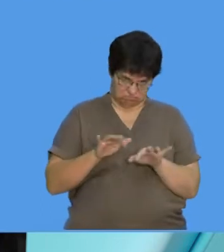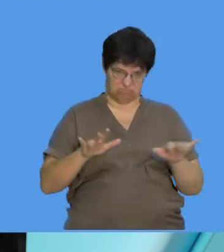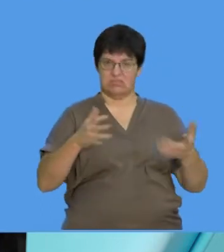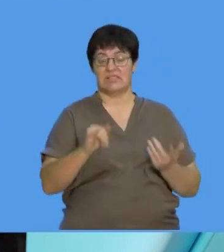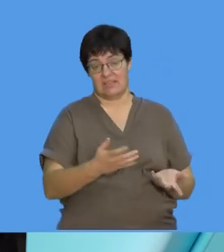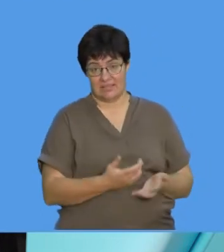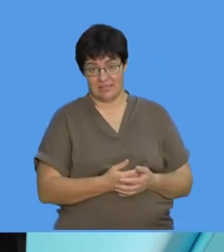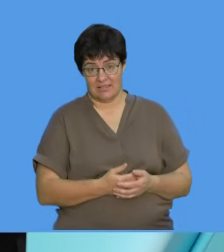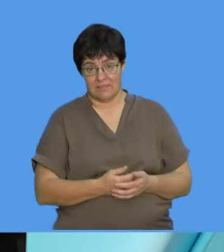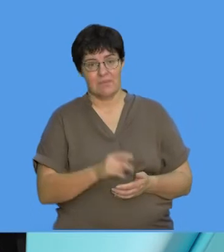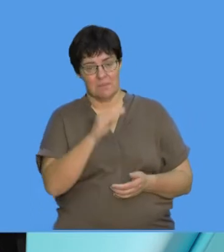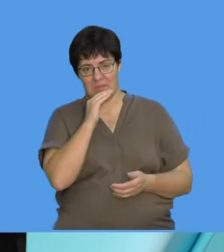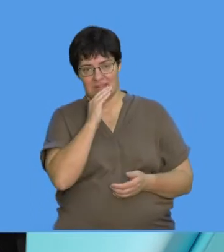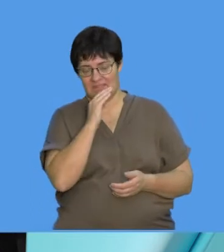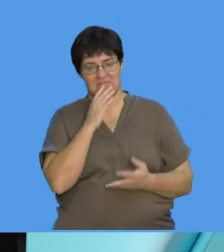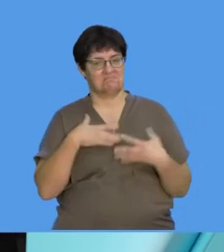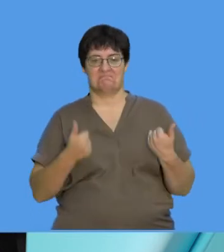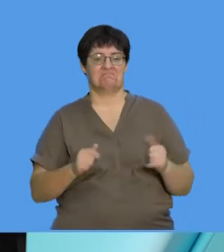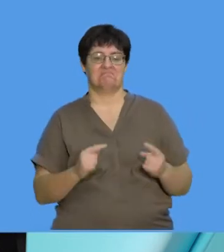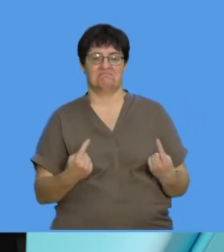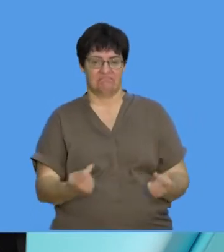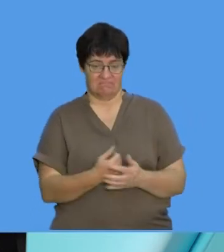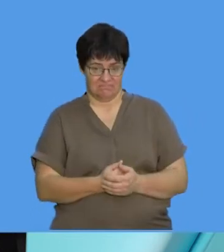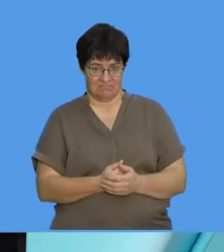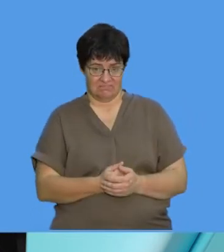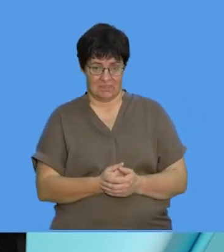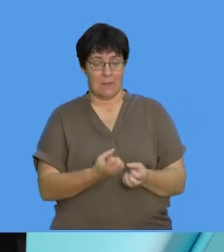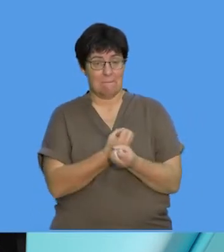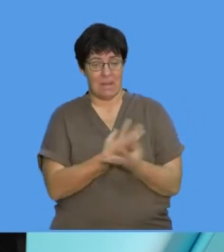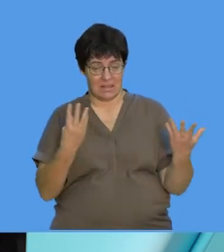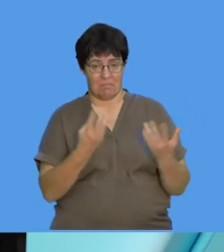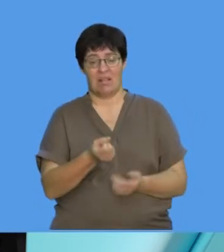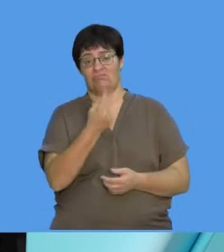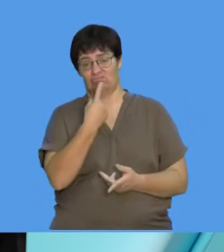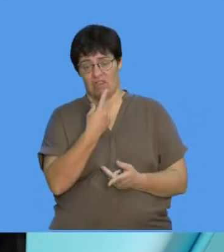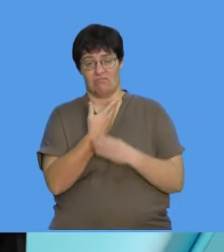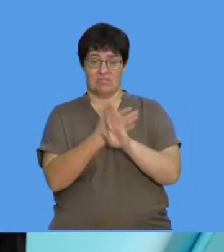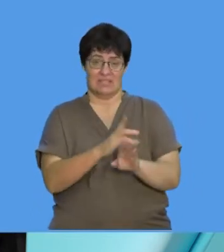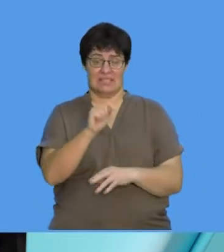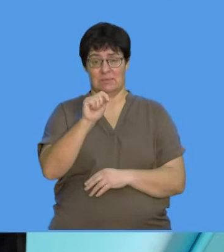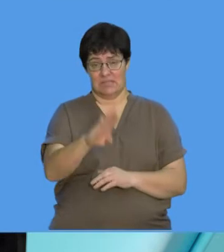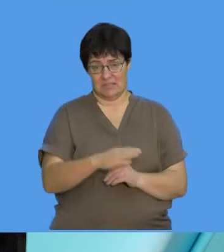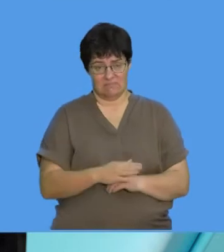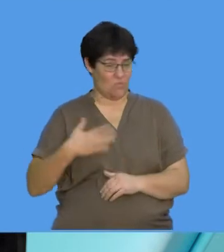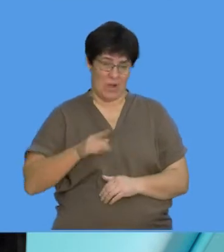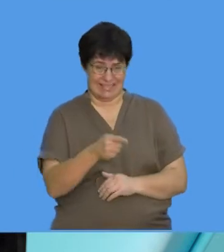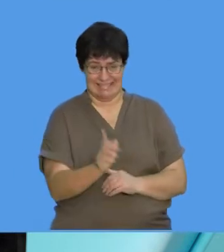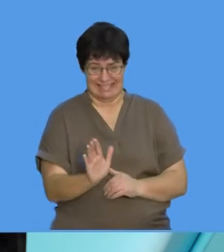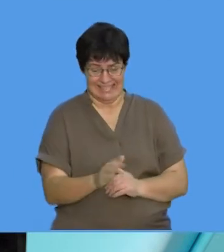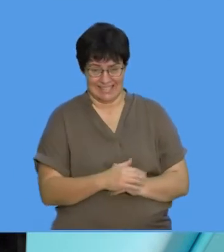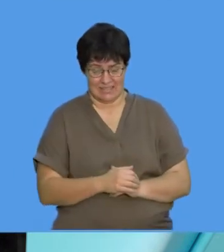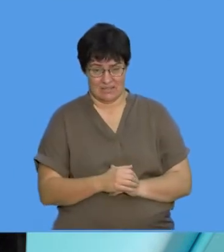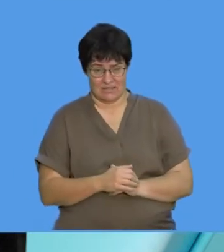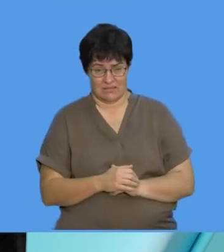And that means that it's not going to be cured, right? But multiple drug-resistant TB and you don't want to get